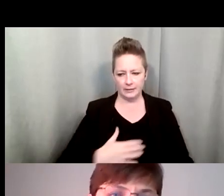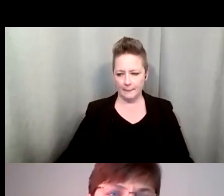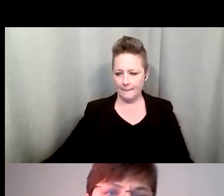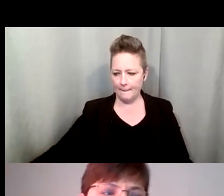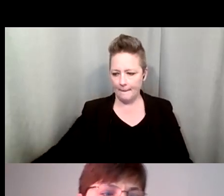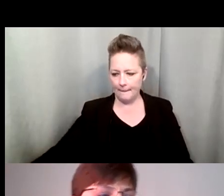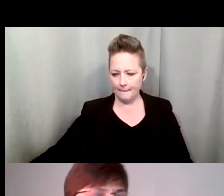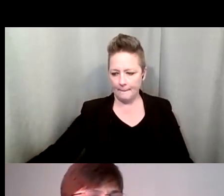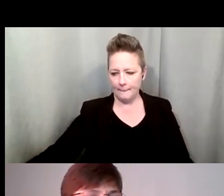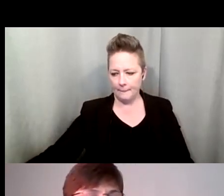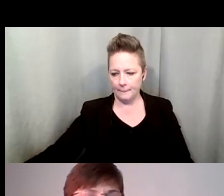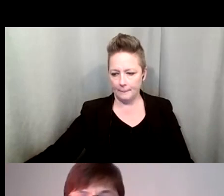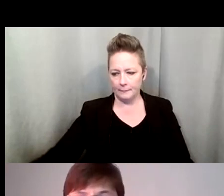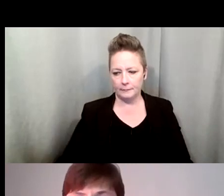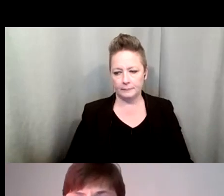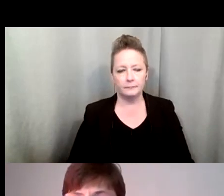Another poll question. Okay.